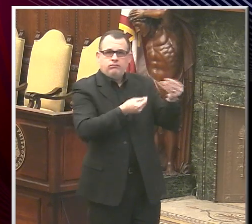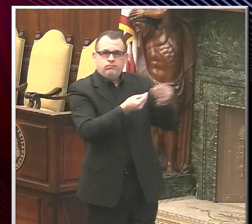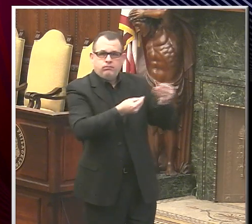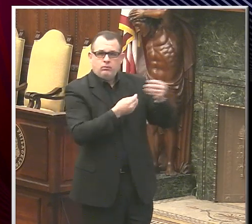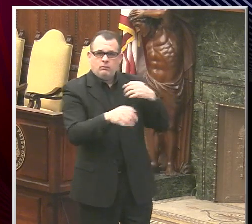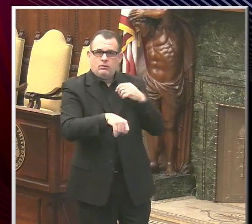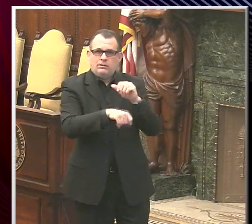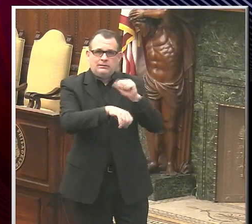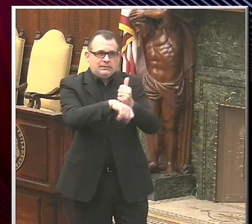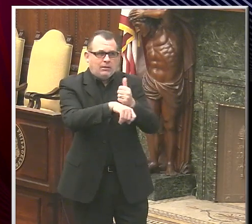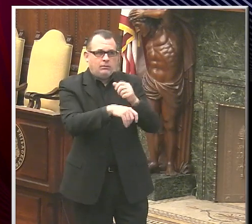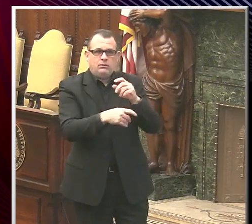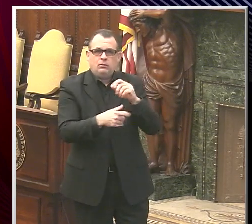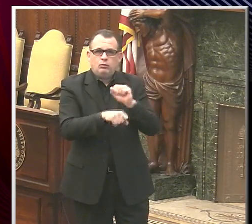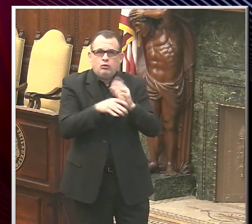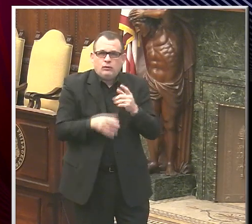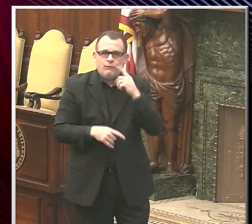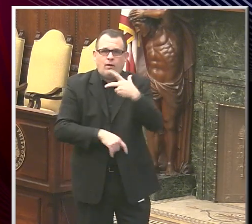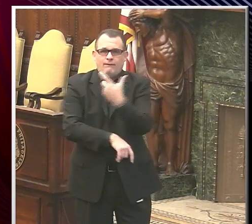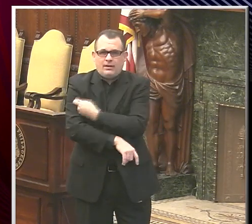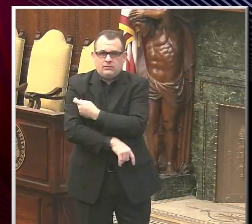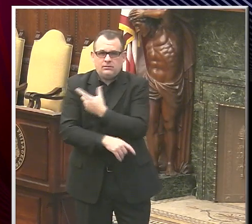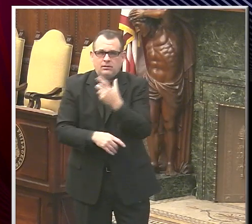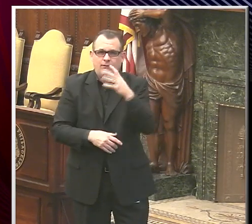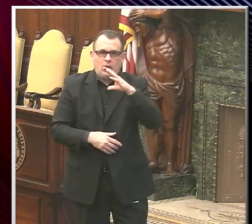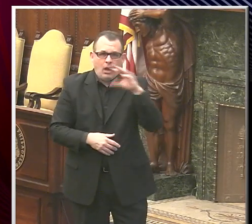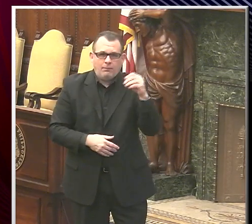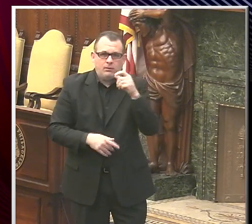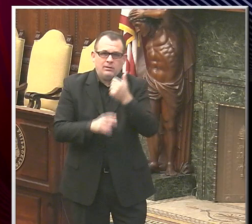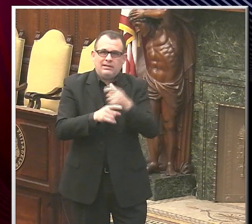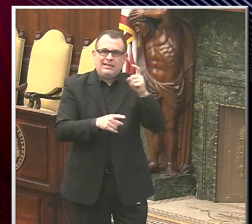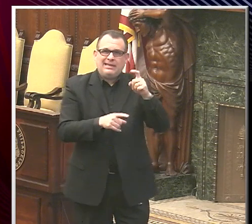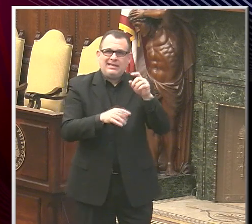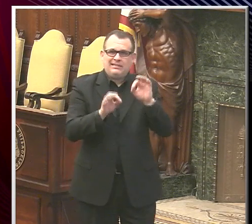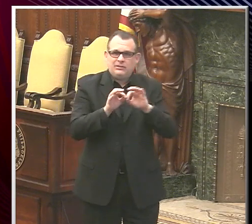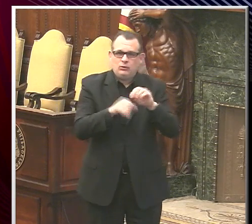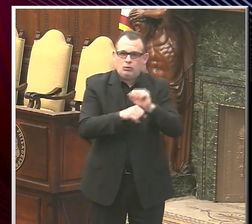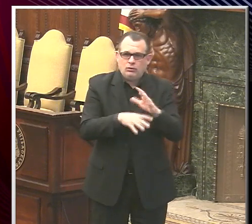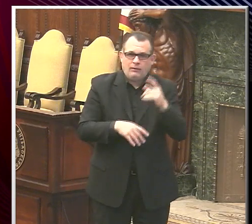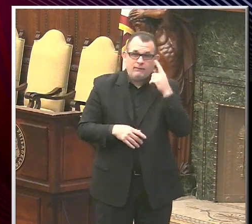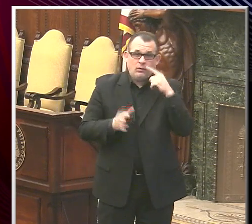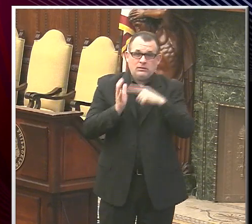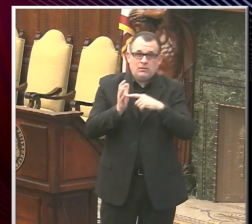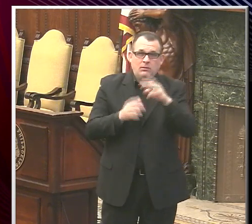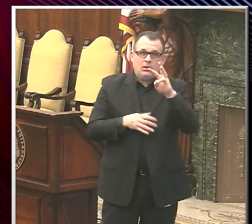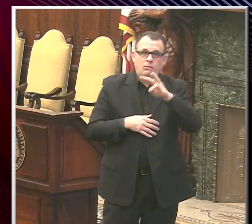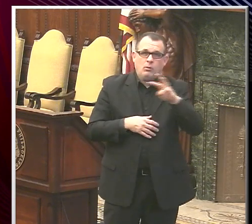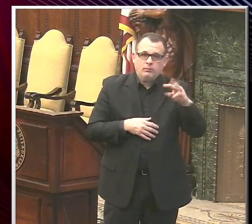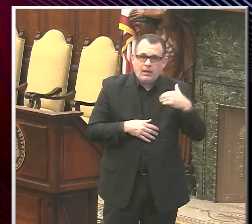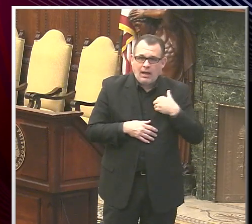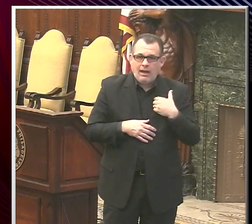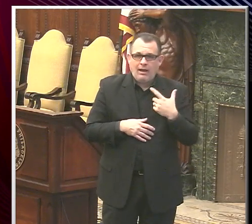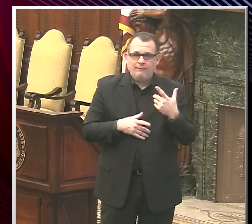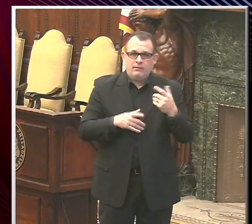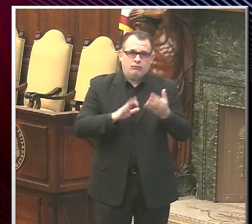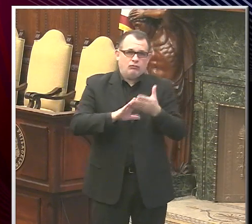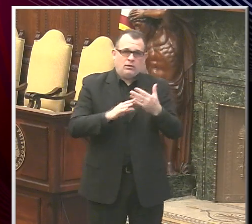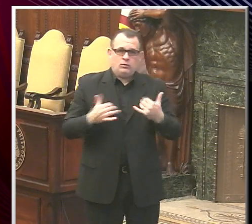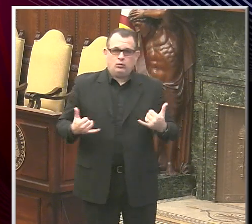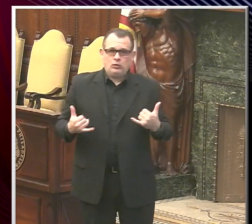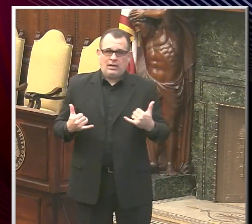vaccinated. This would be for employers of essential workers. We have a website that's starting today, www